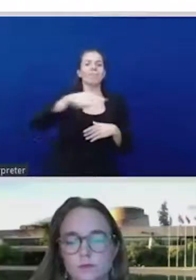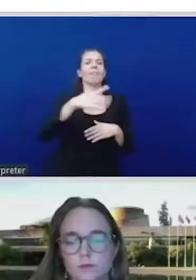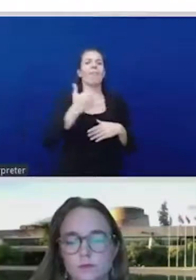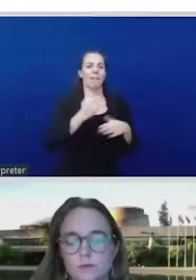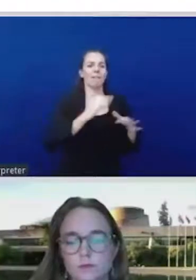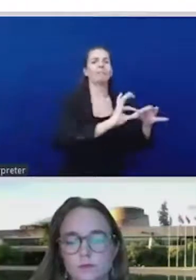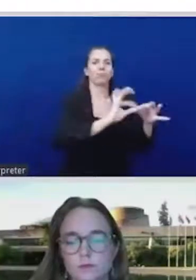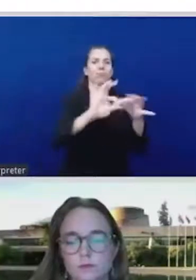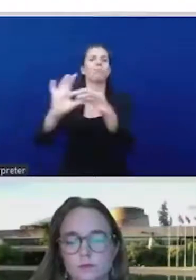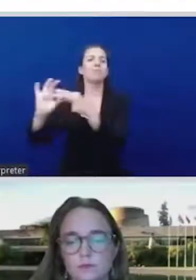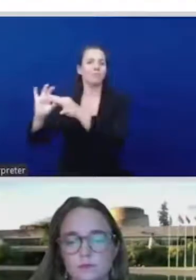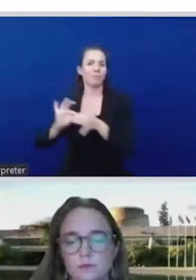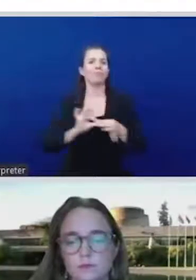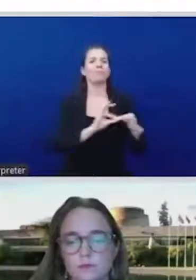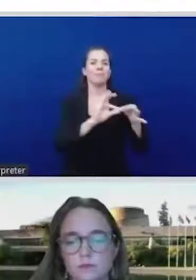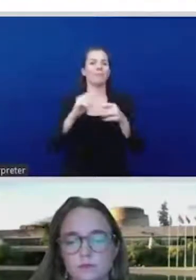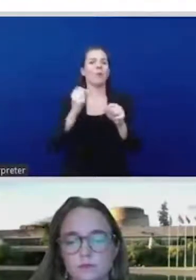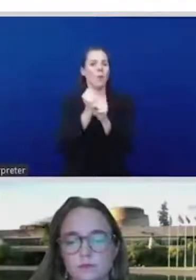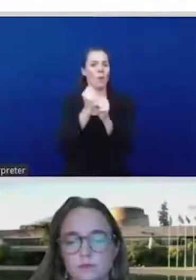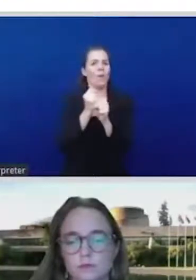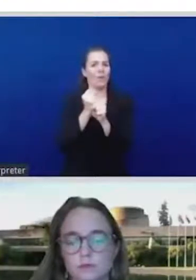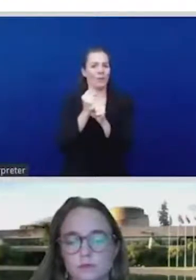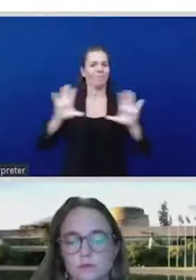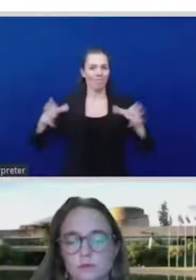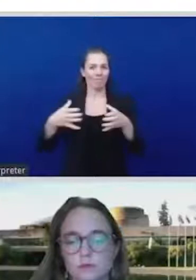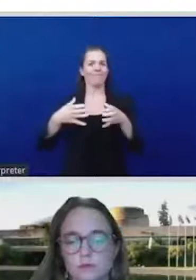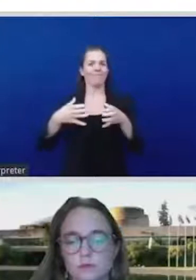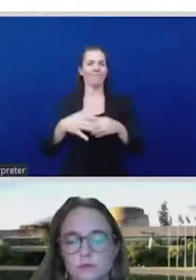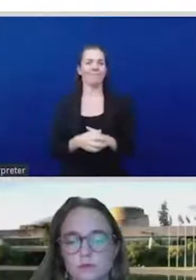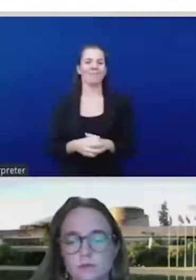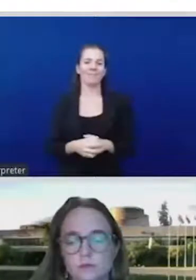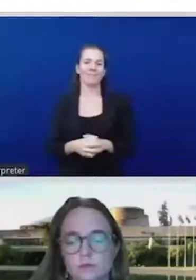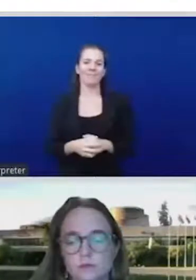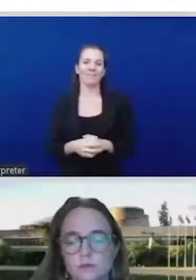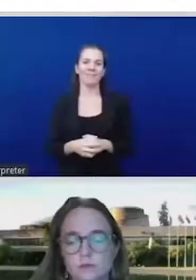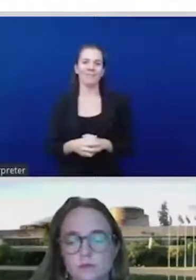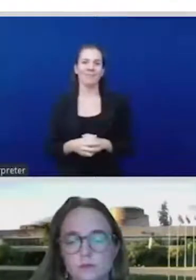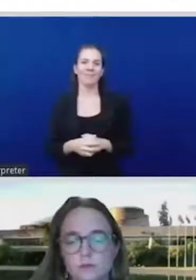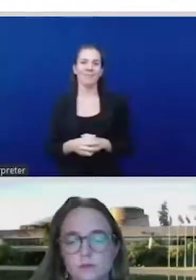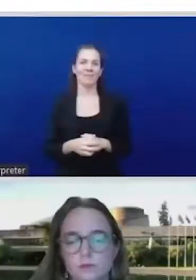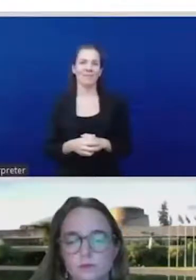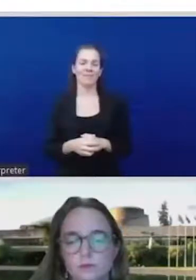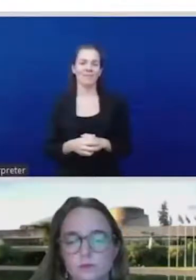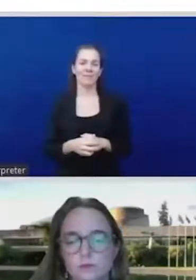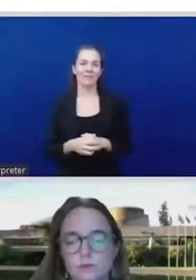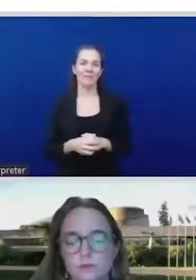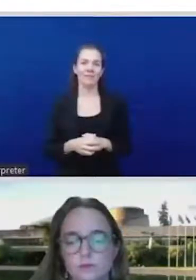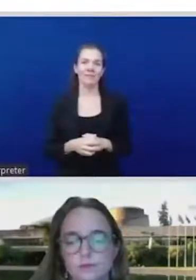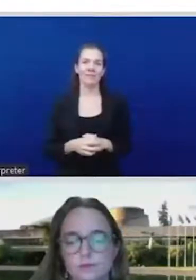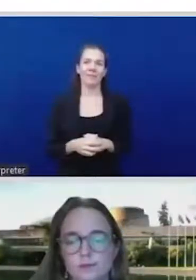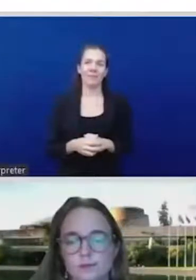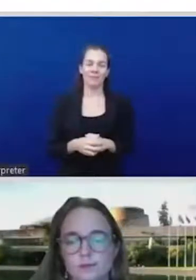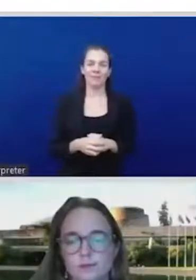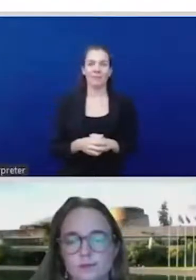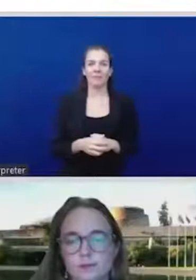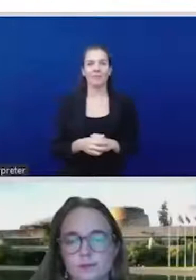upon us. So this pandemic has not made it happen yet, but if it doesn't happen soon, then I think